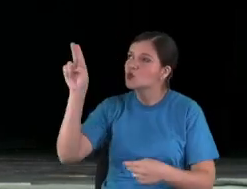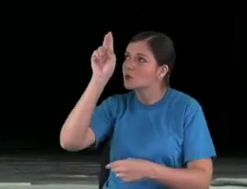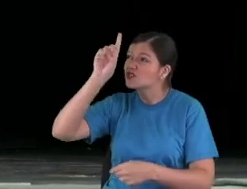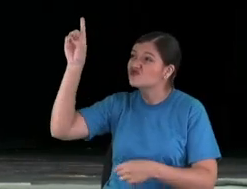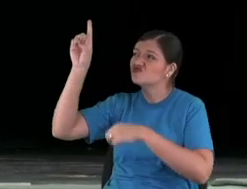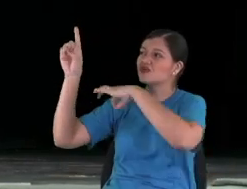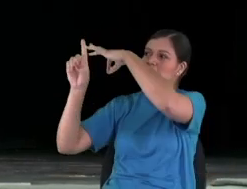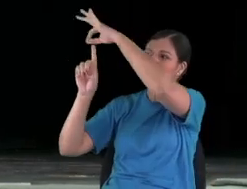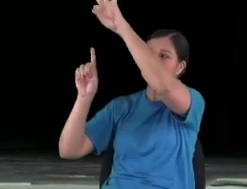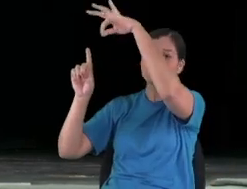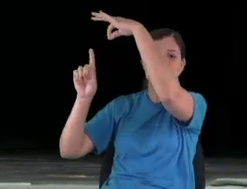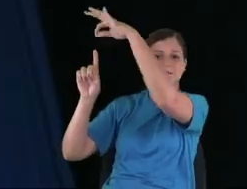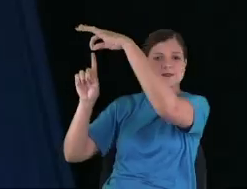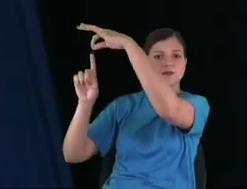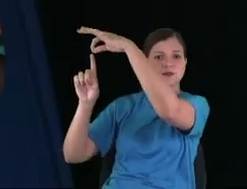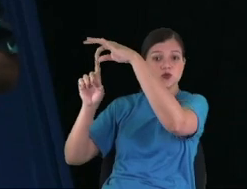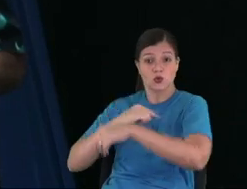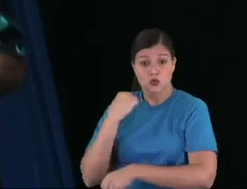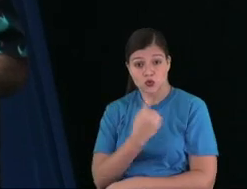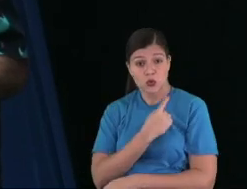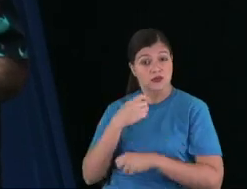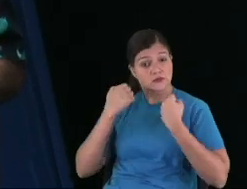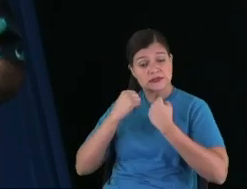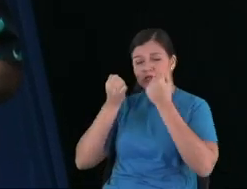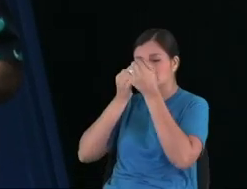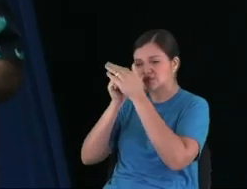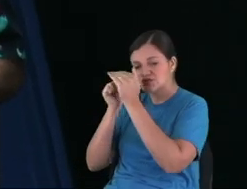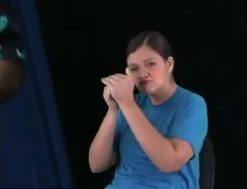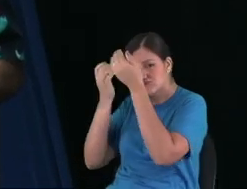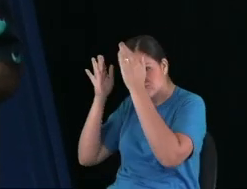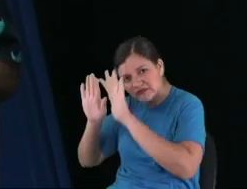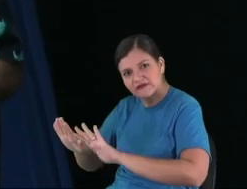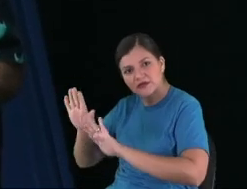vain, because his name is holy.